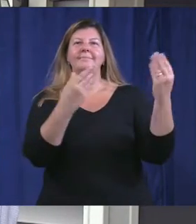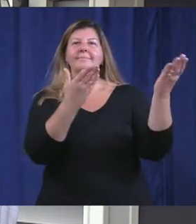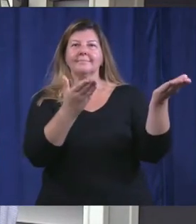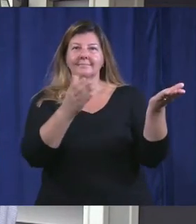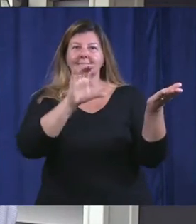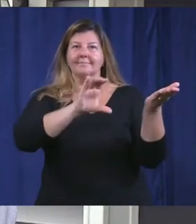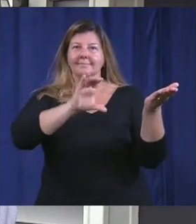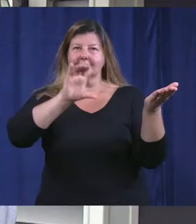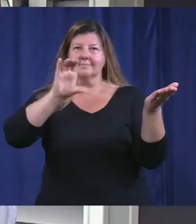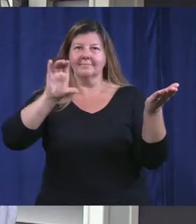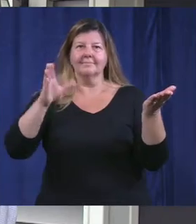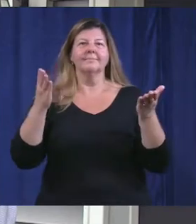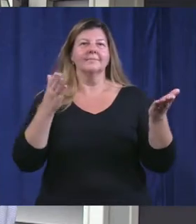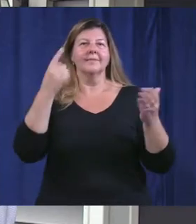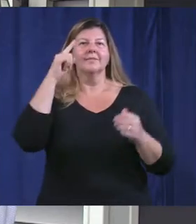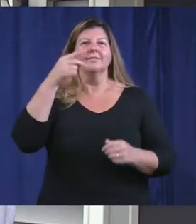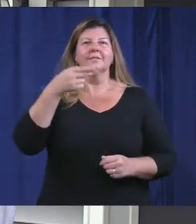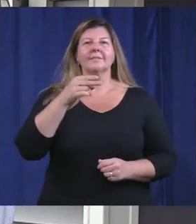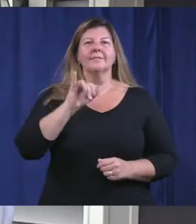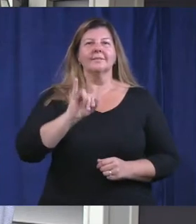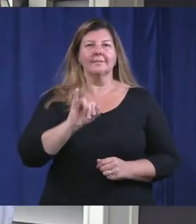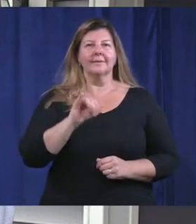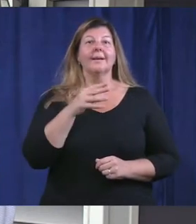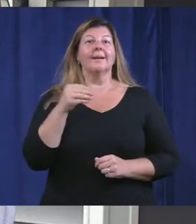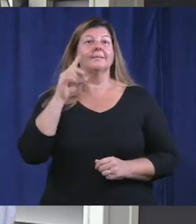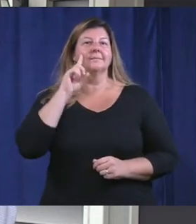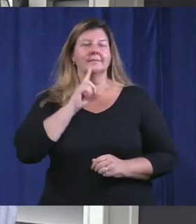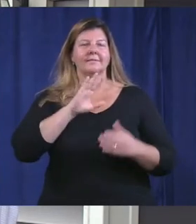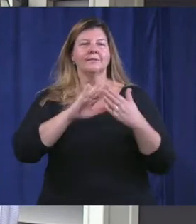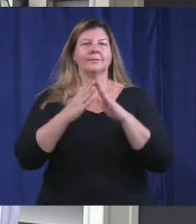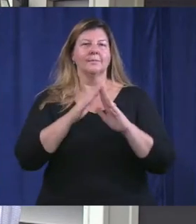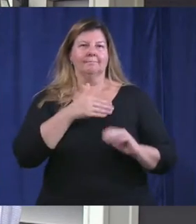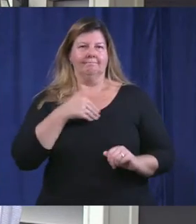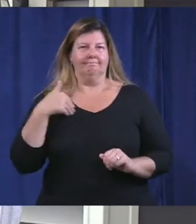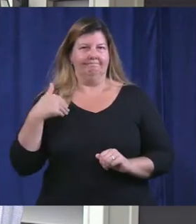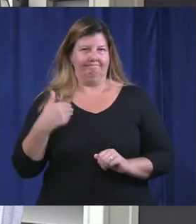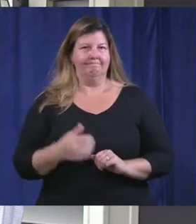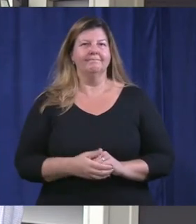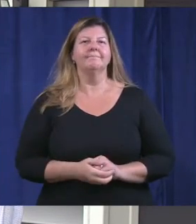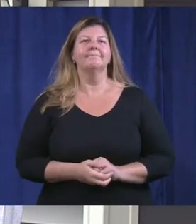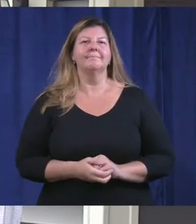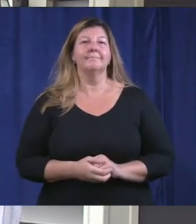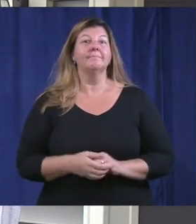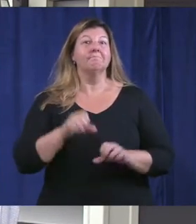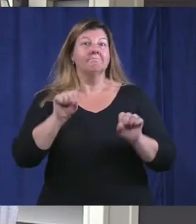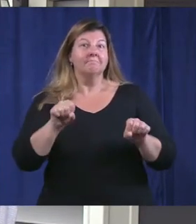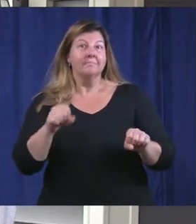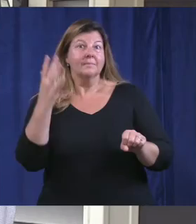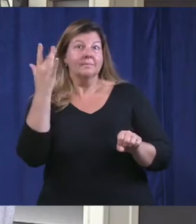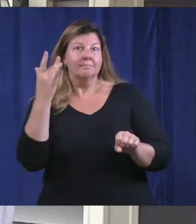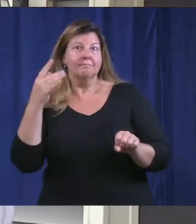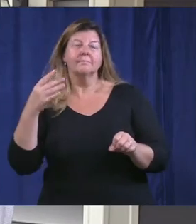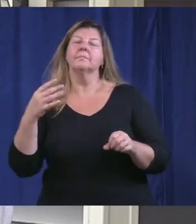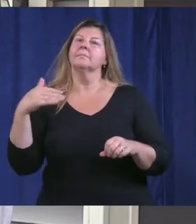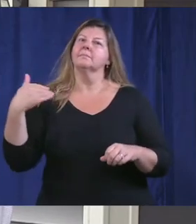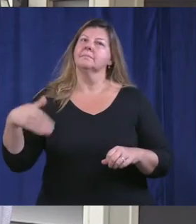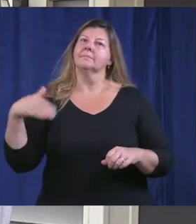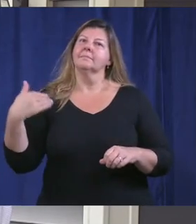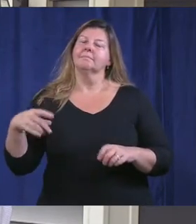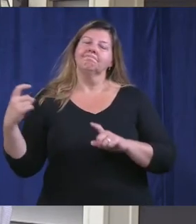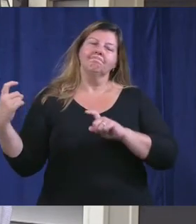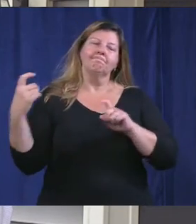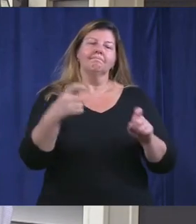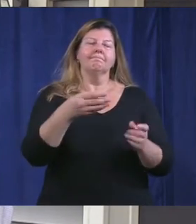captioning services for our hearing-impaired and deaf community members. This is made possible by the generous support